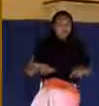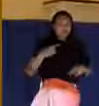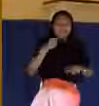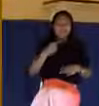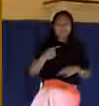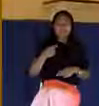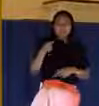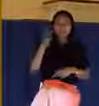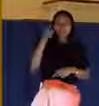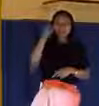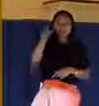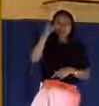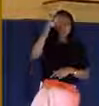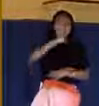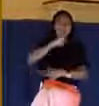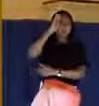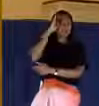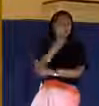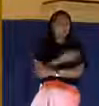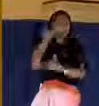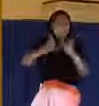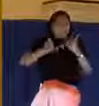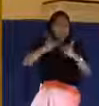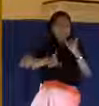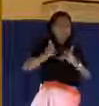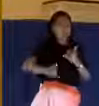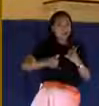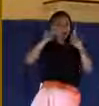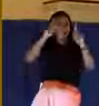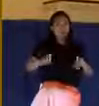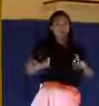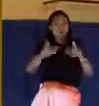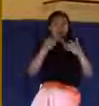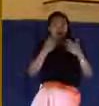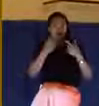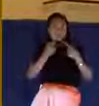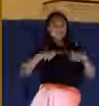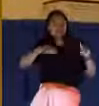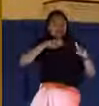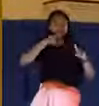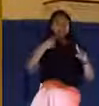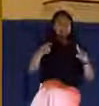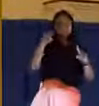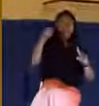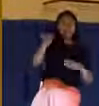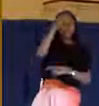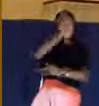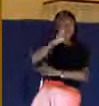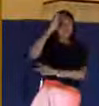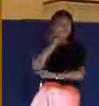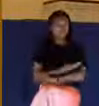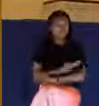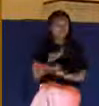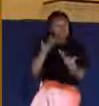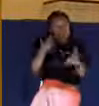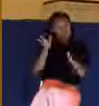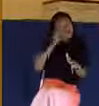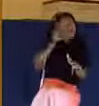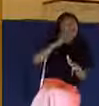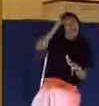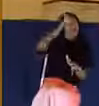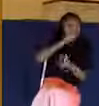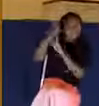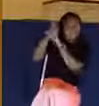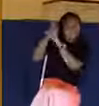First time in the gospel of Mark, right at the very end. We hear this confession from the Father at Jesus' baptism and at the